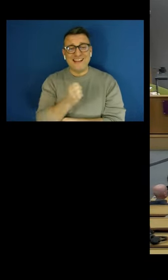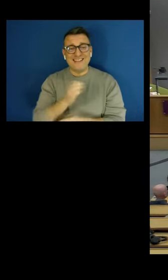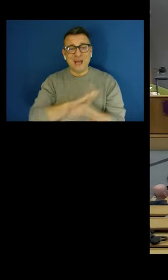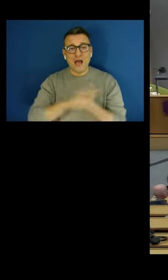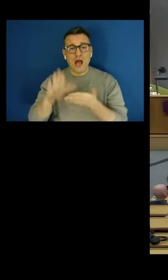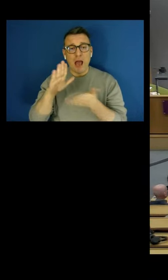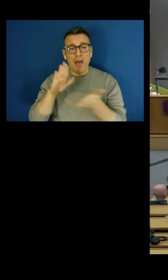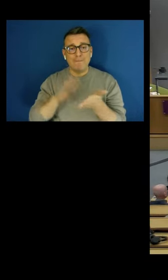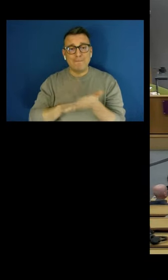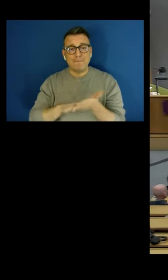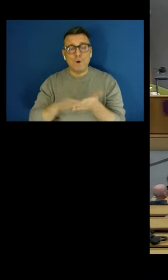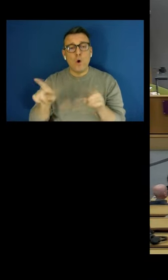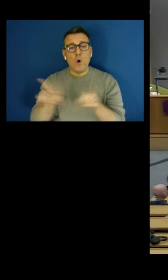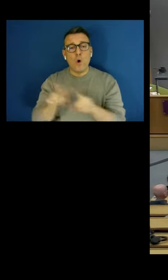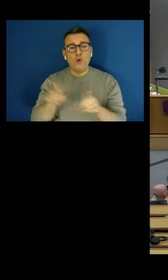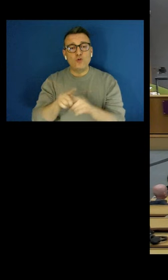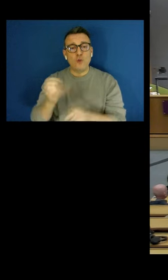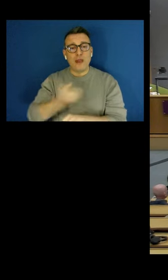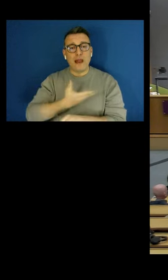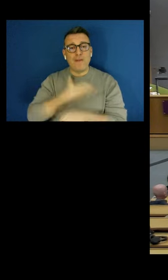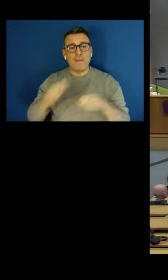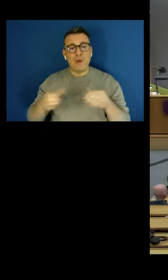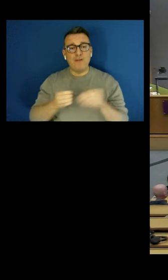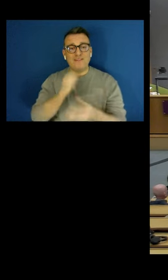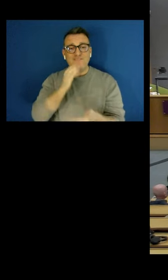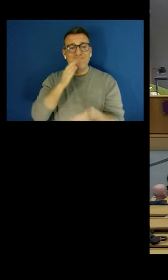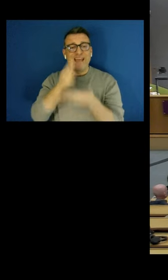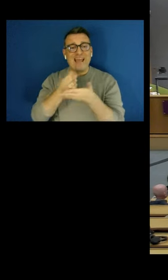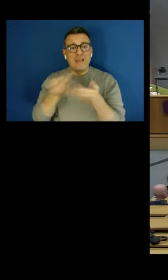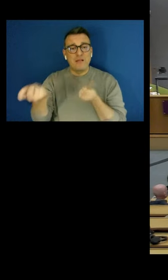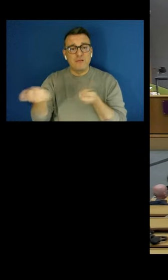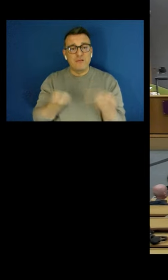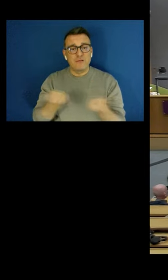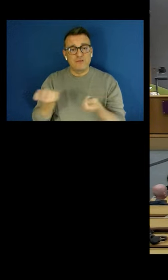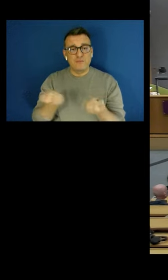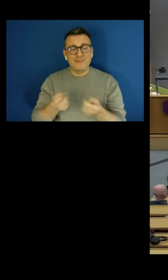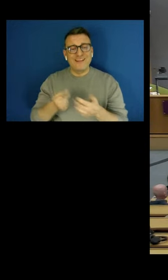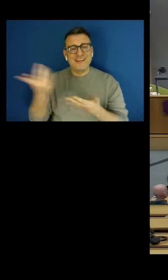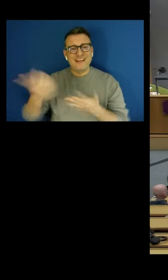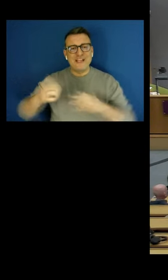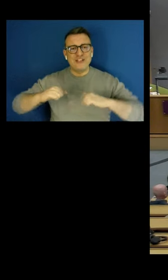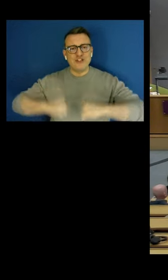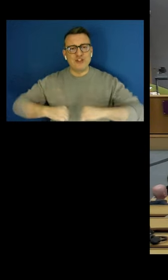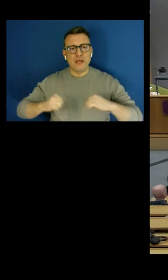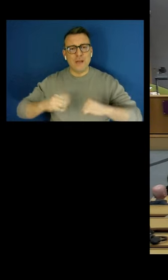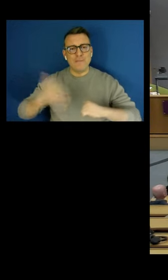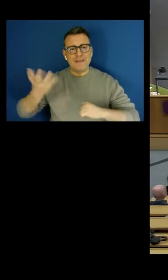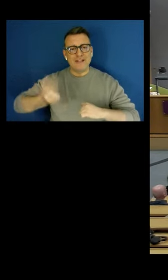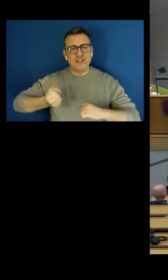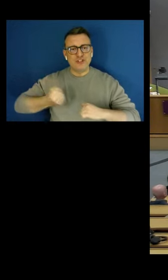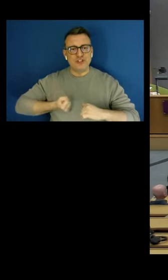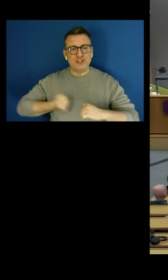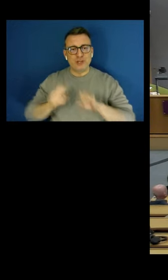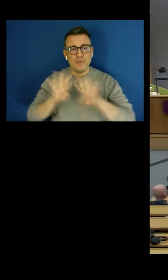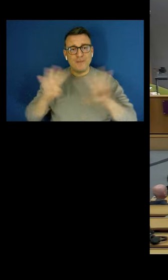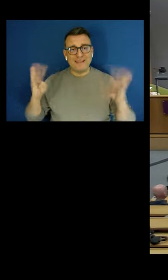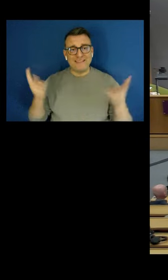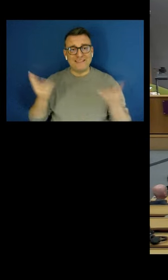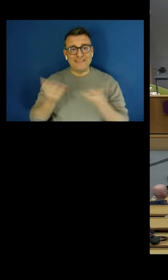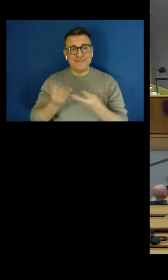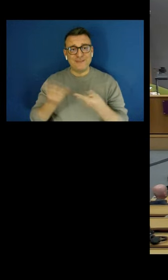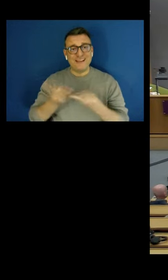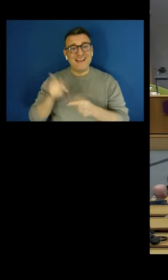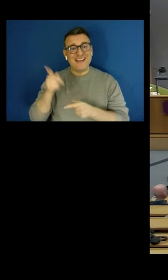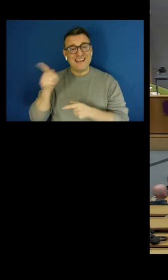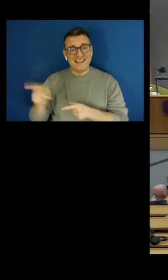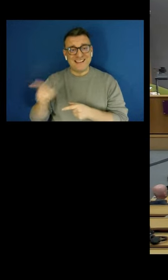Envoy. He currently also chairs the Work and Pensions Select Committee and is also the Prime Minister's Trade Envoy to Switzerland